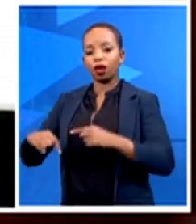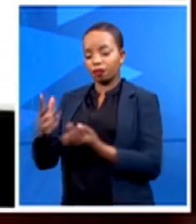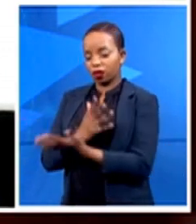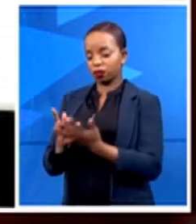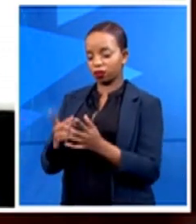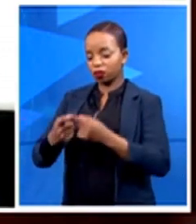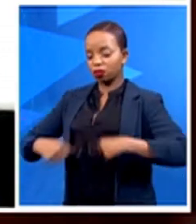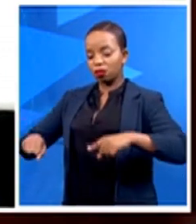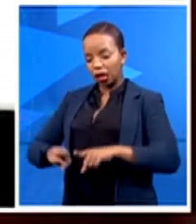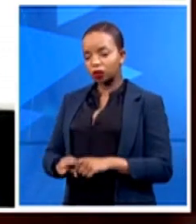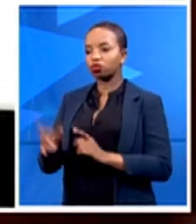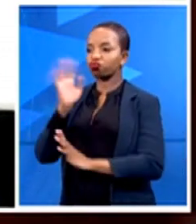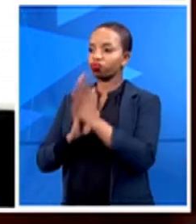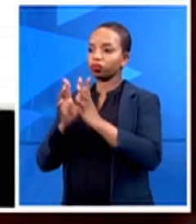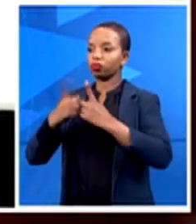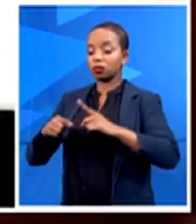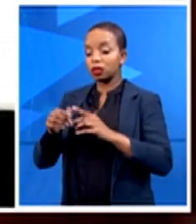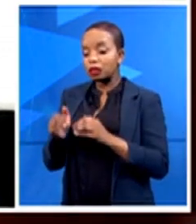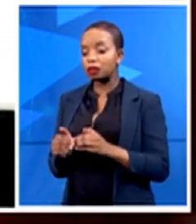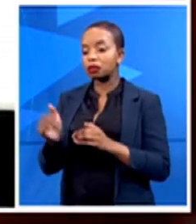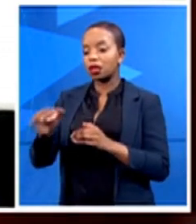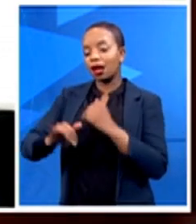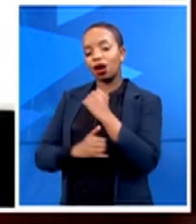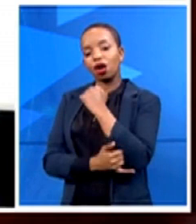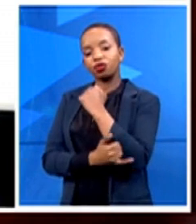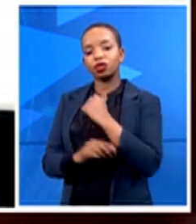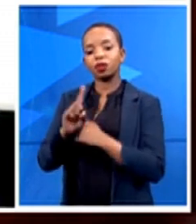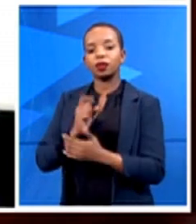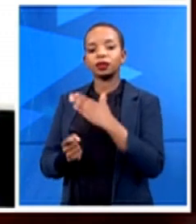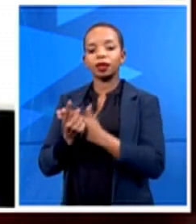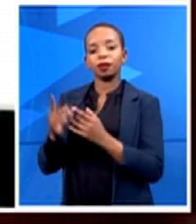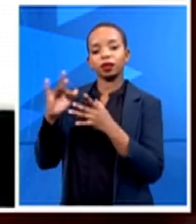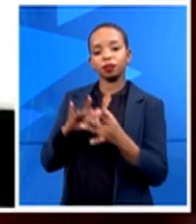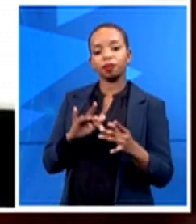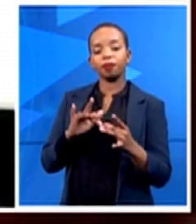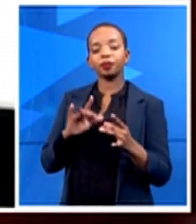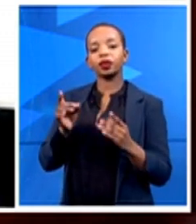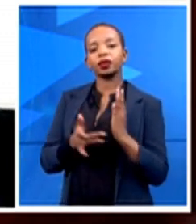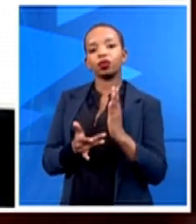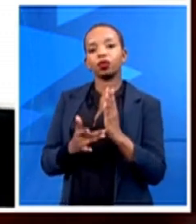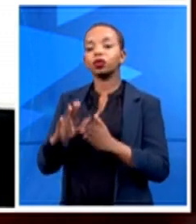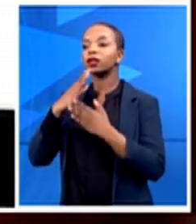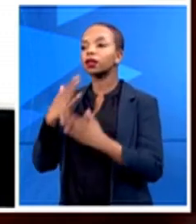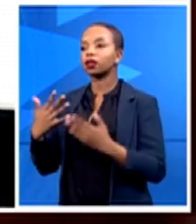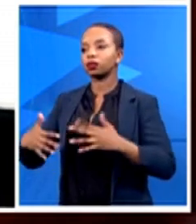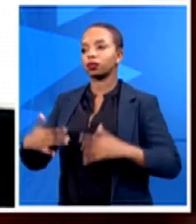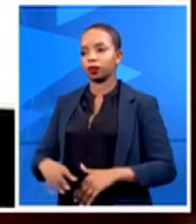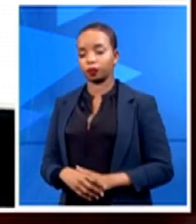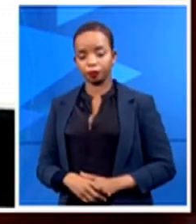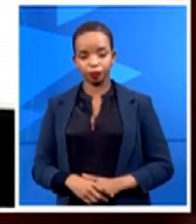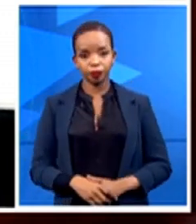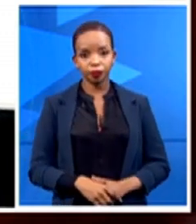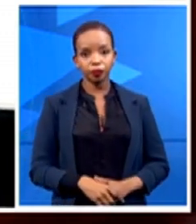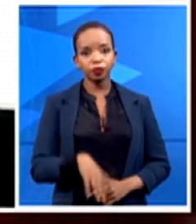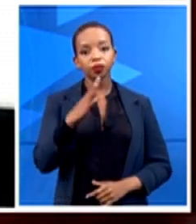in this country in terms of technology. Kolani Zuma, thank you very much indeed. Be well. Thank you, Blaine. Thank you so much. Thank you for having